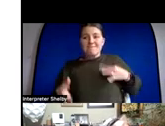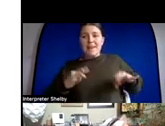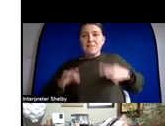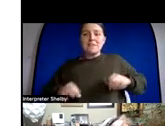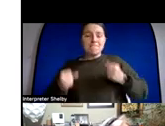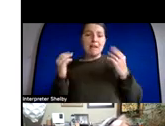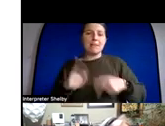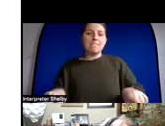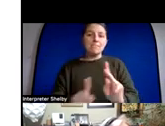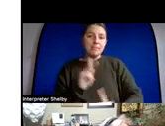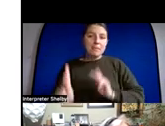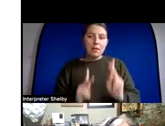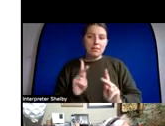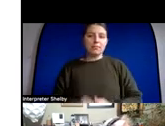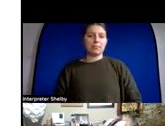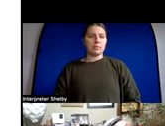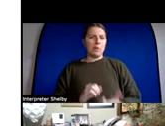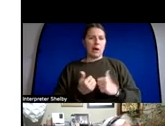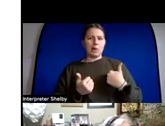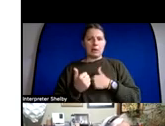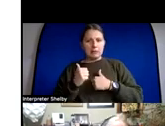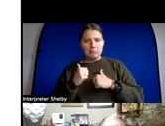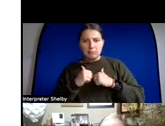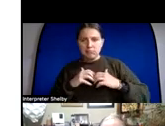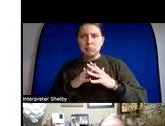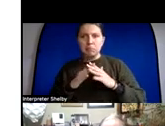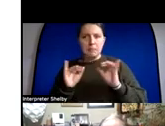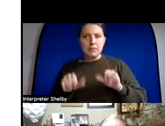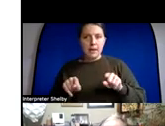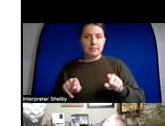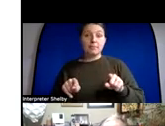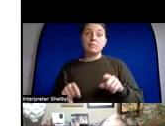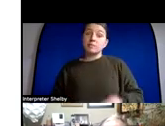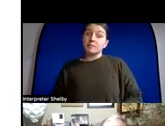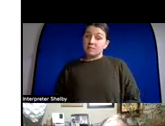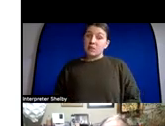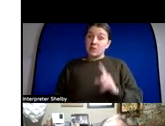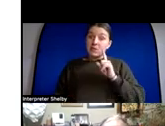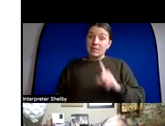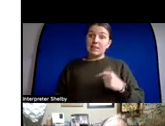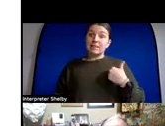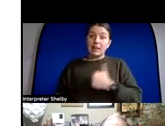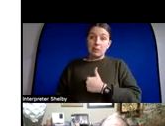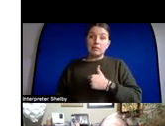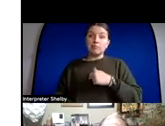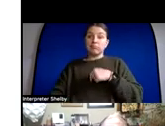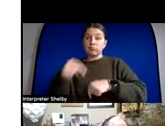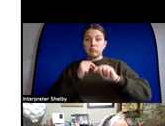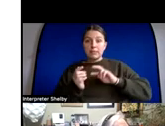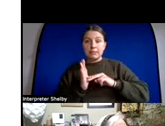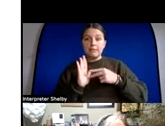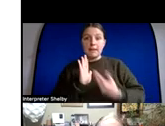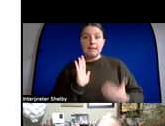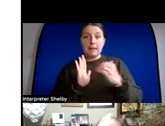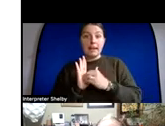consensus networks it's a redefinition almost a redefinition of innovation we're not talking about